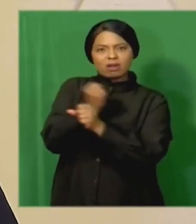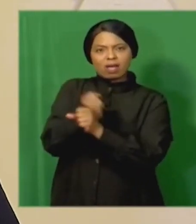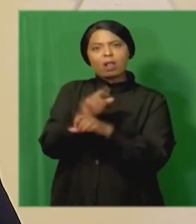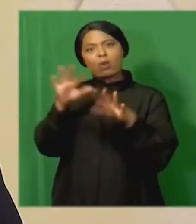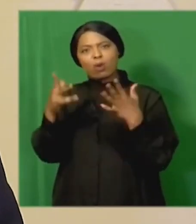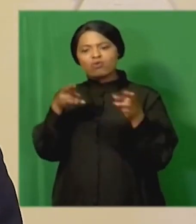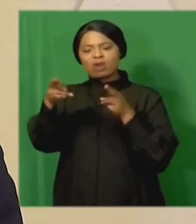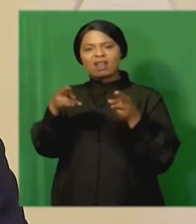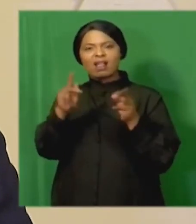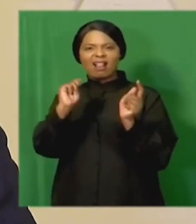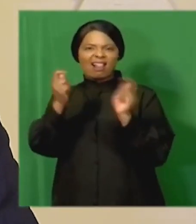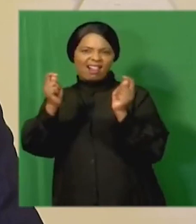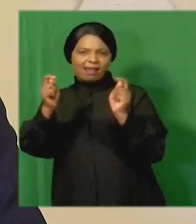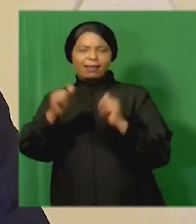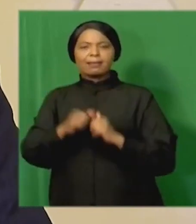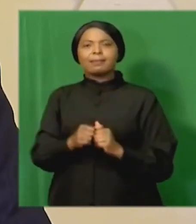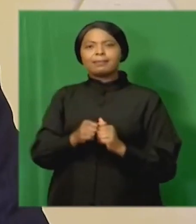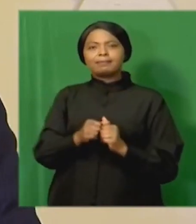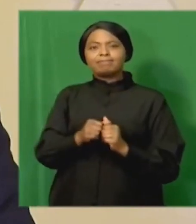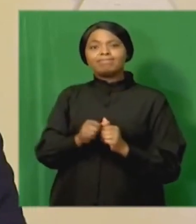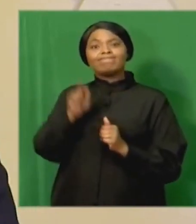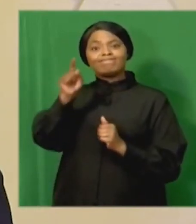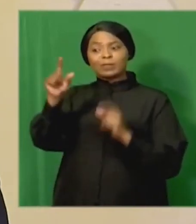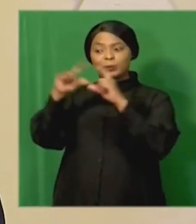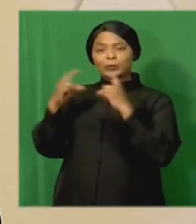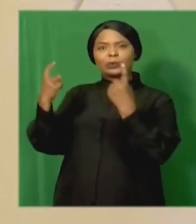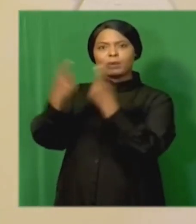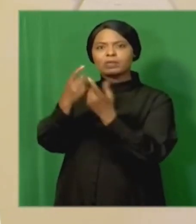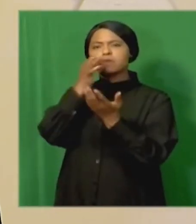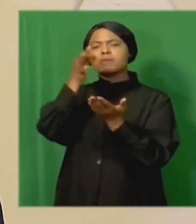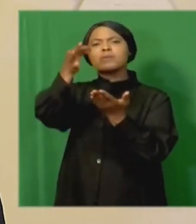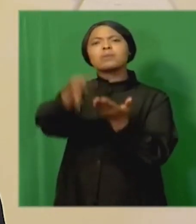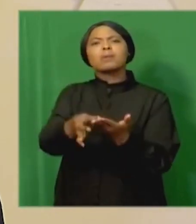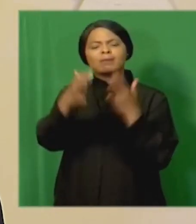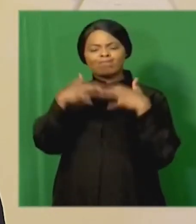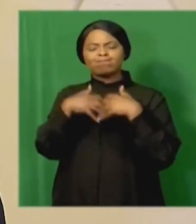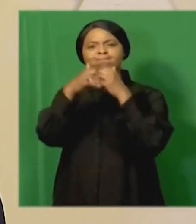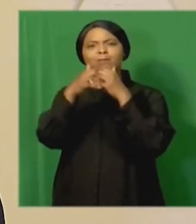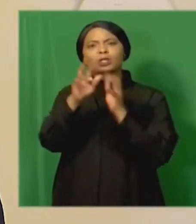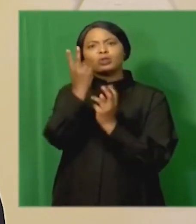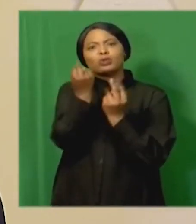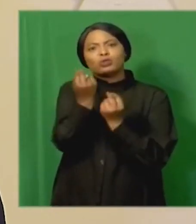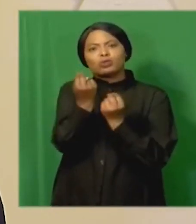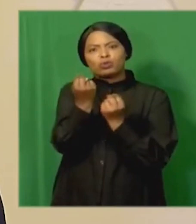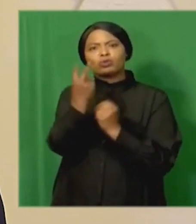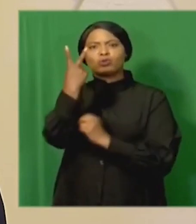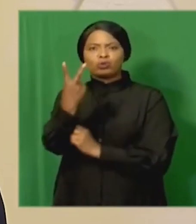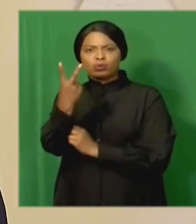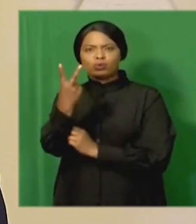regulatory changes. The Commission also proposed the establishment of two new institutions